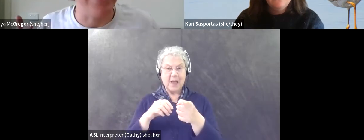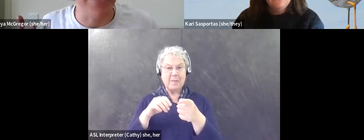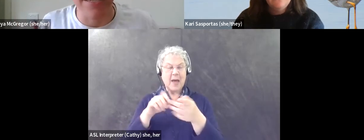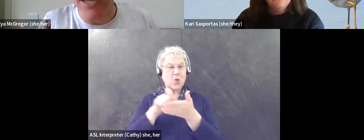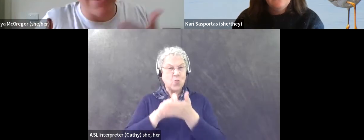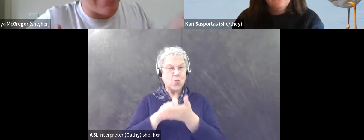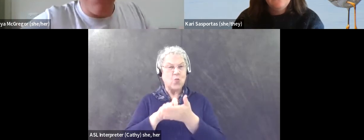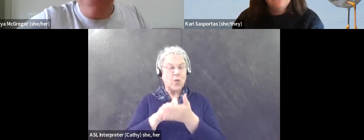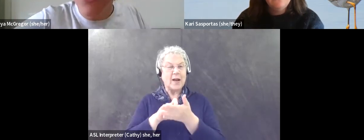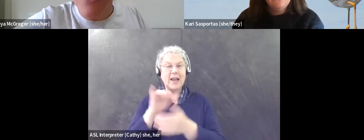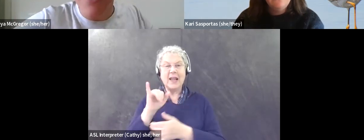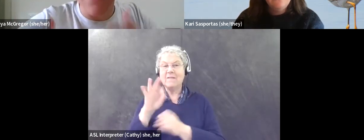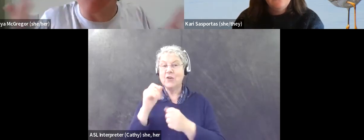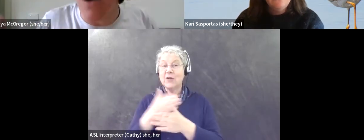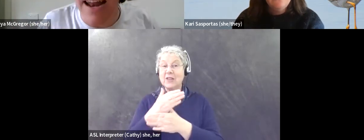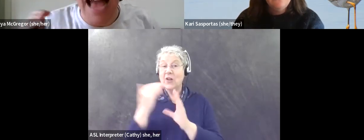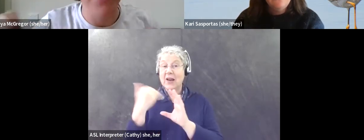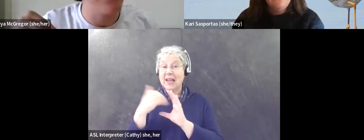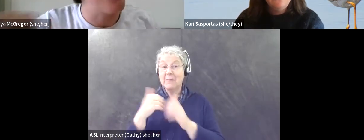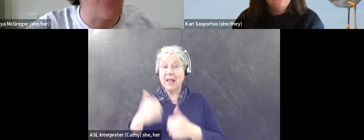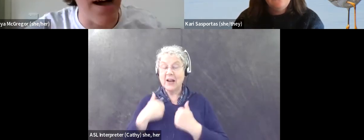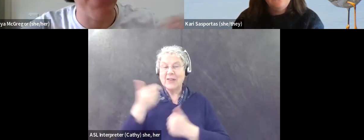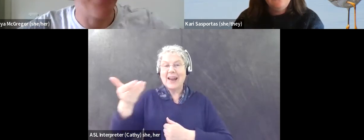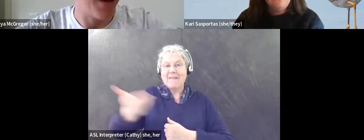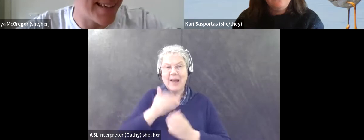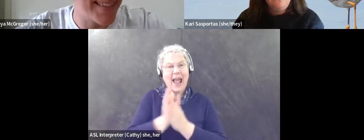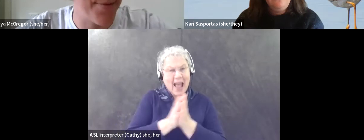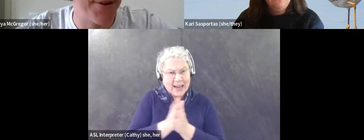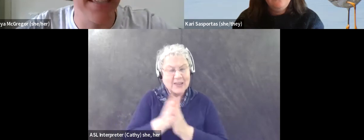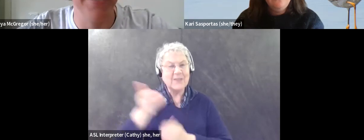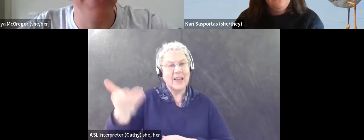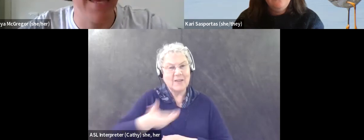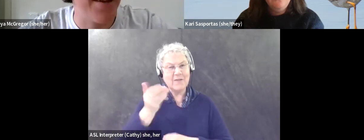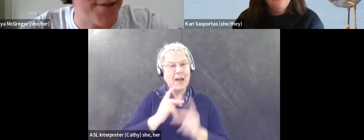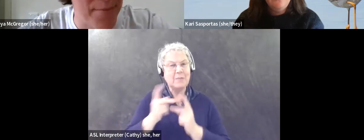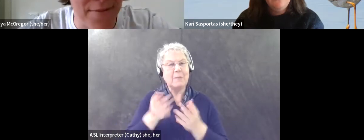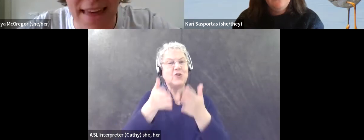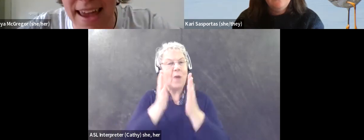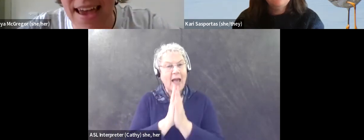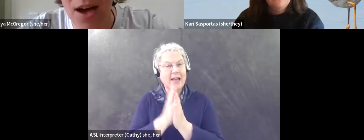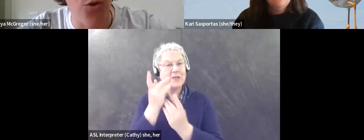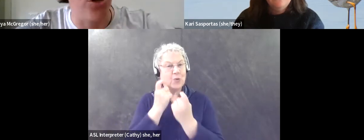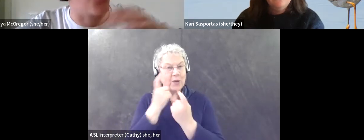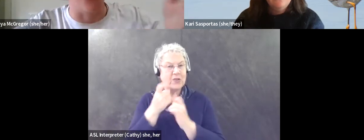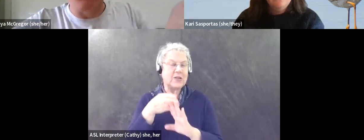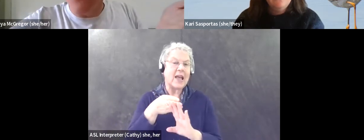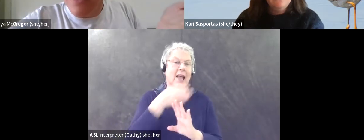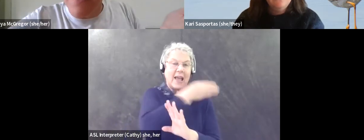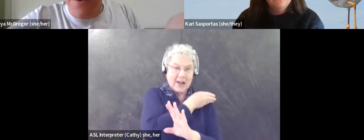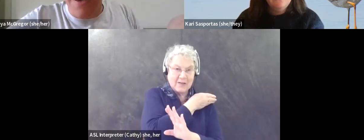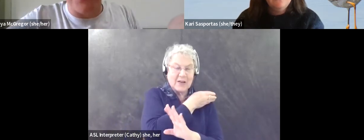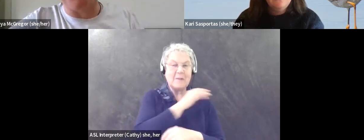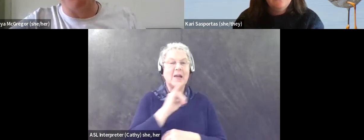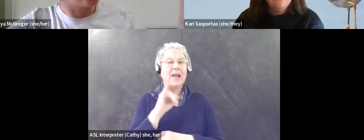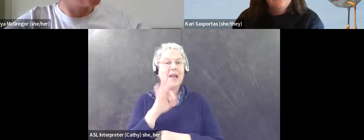adding leaders can share their email address and invite actively invite people to ask them questions ahead of time, if they want to know, you know,